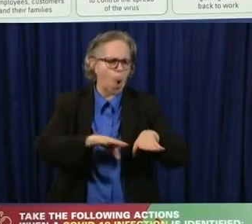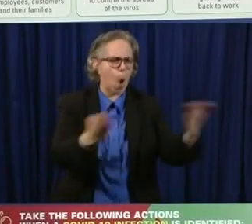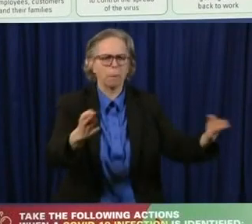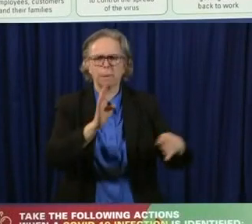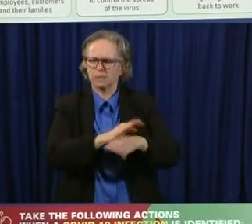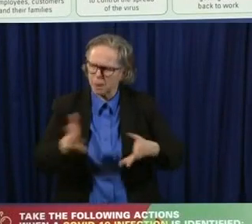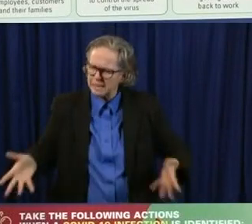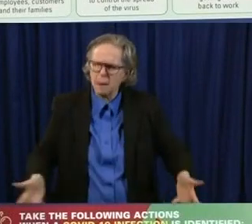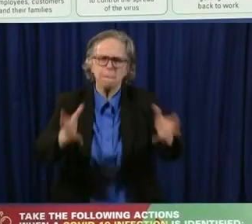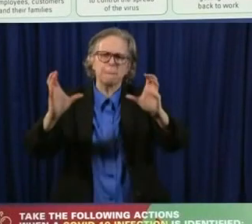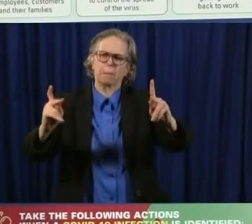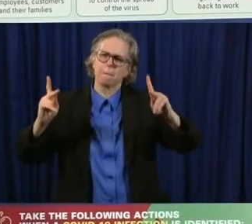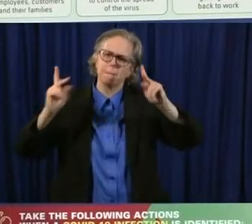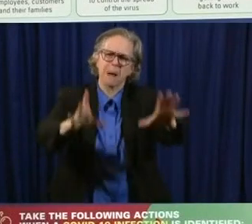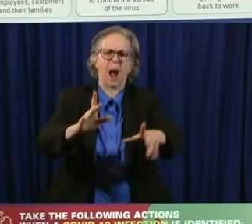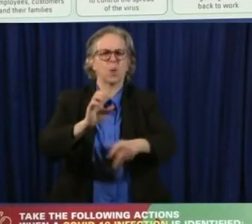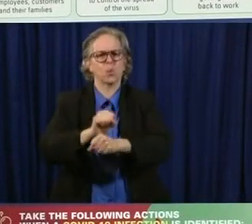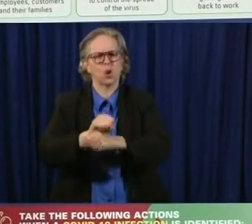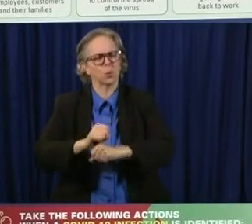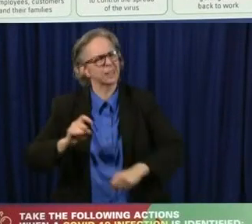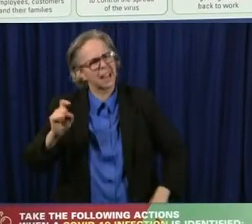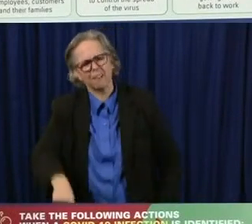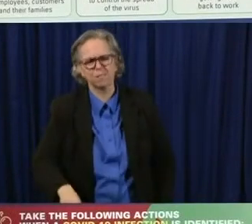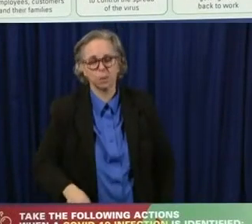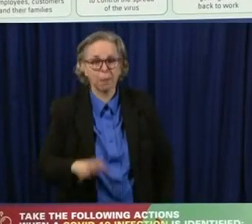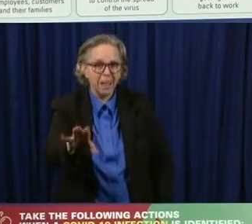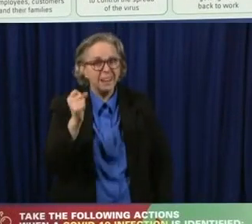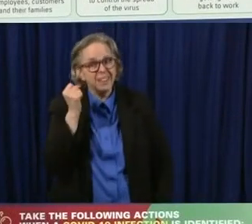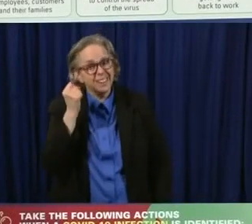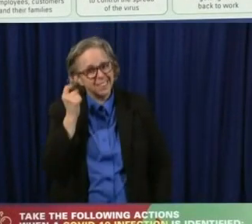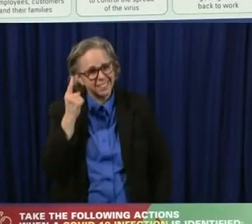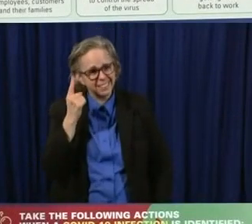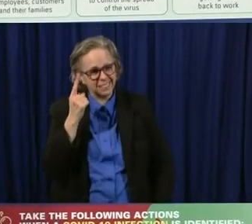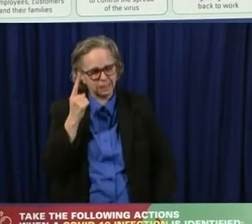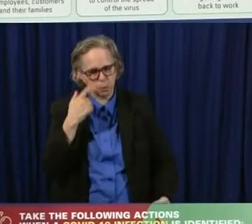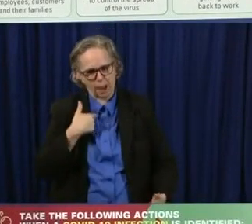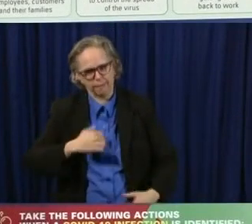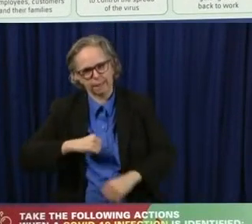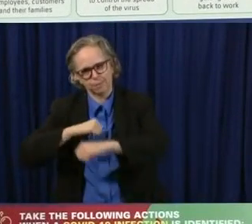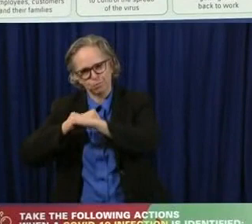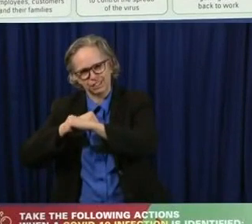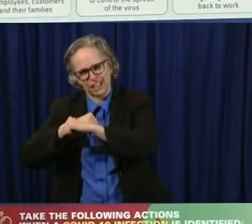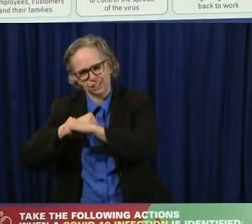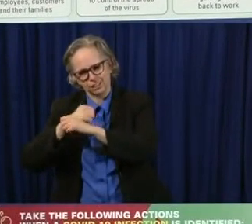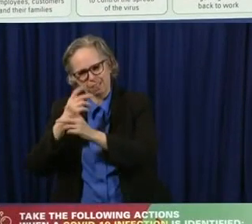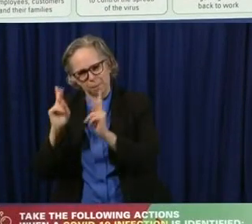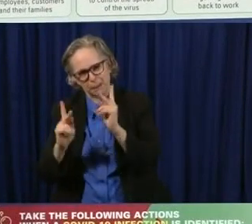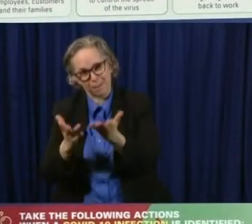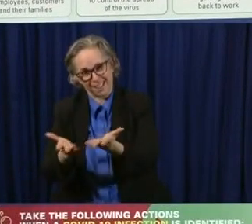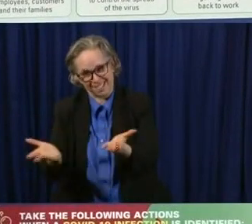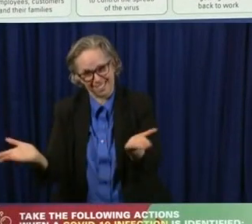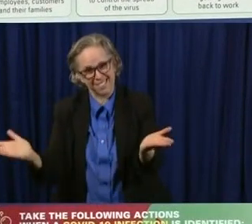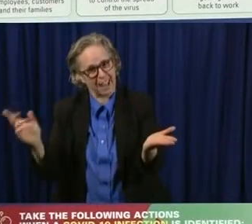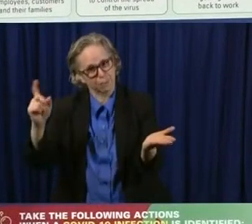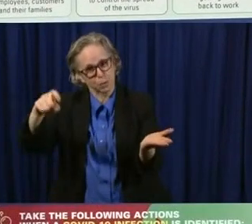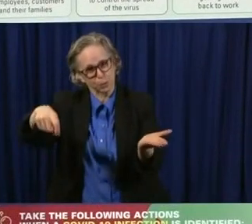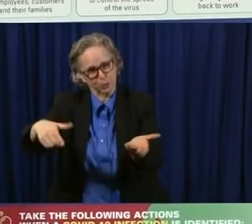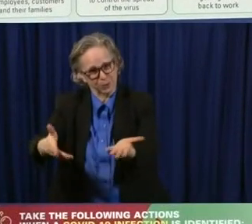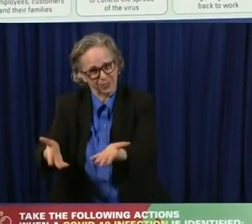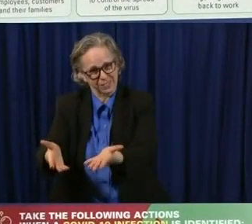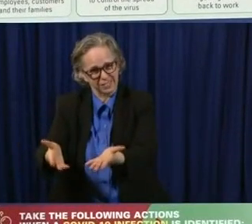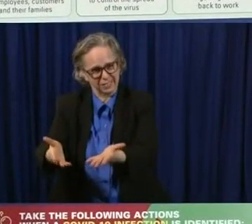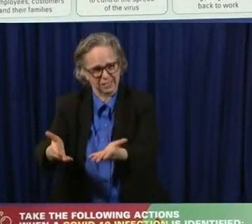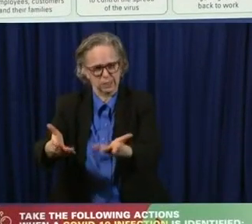open things up. And at the same time, we've got to protect Ohioans. So let's talk about how we are going to